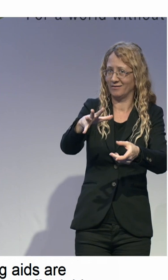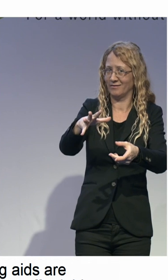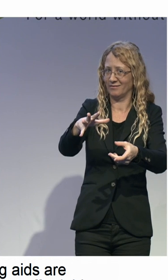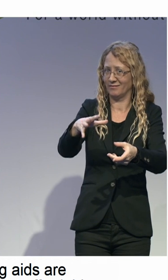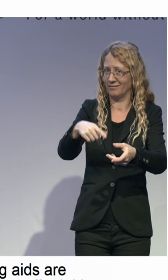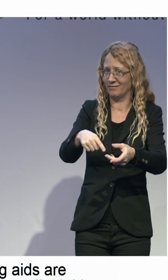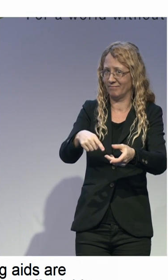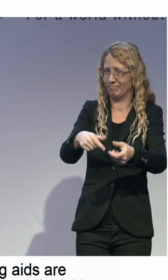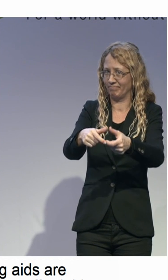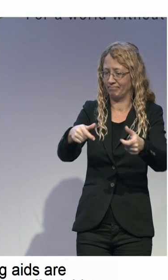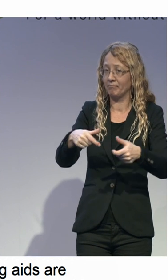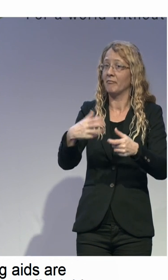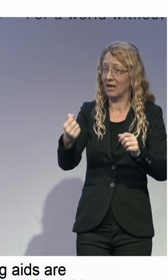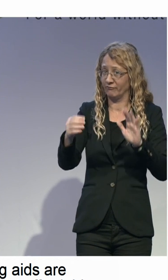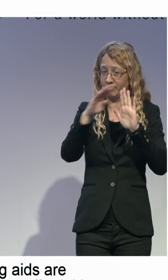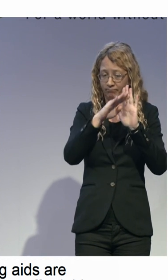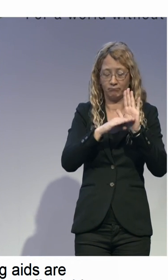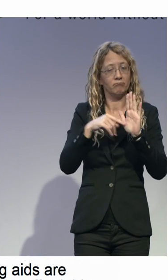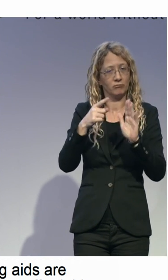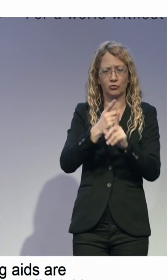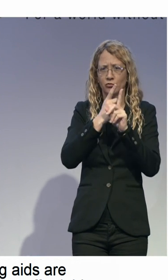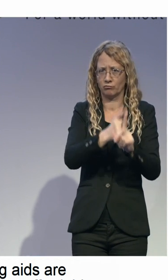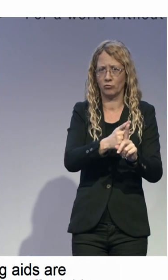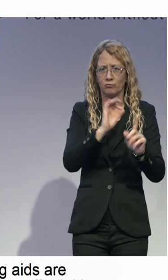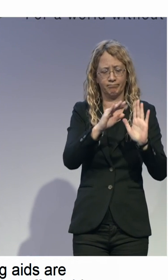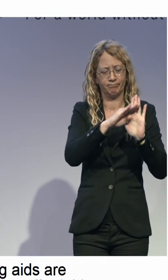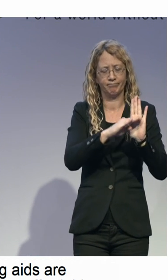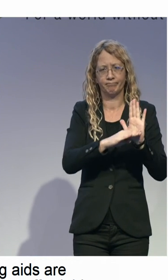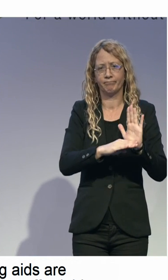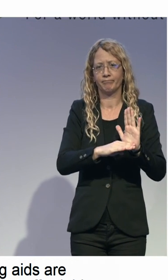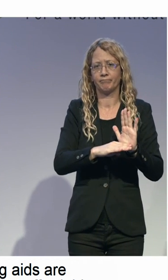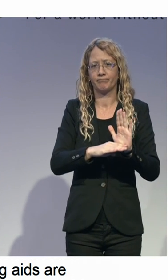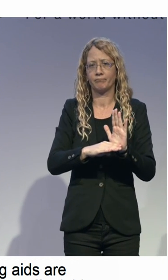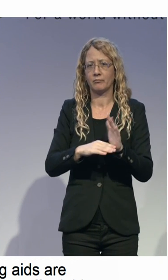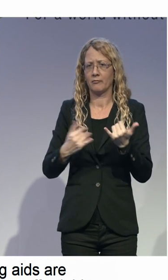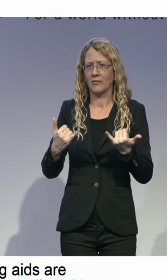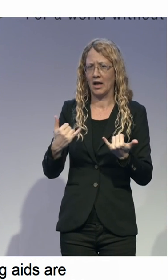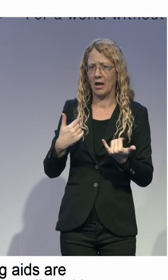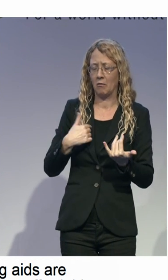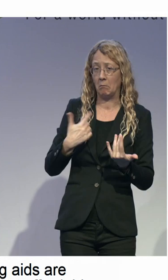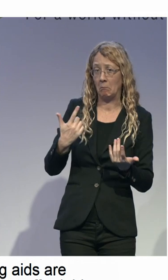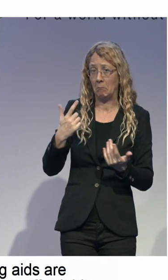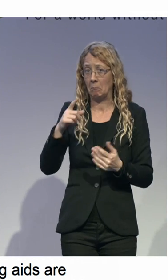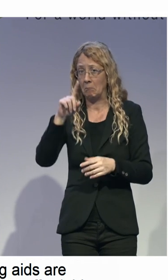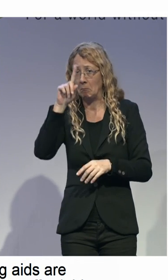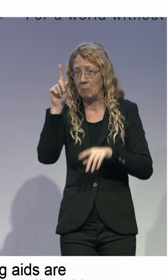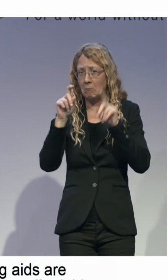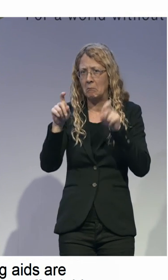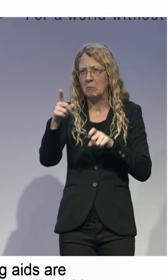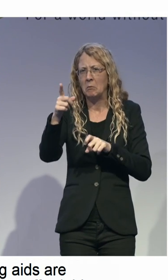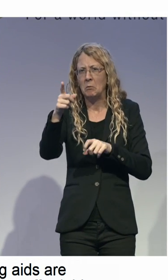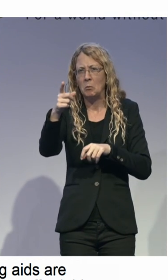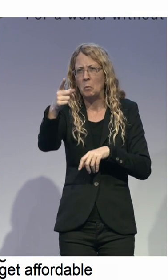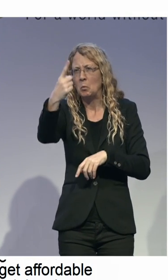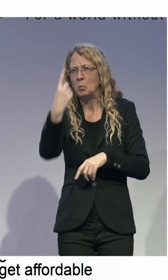sure what kind of framework in terms of standard you're talking about. If it's in terms of product, it's